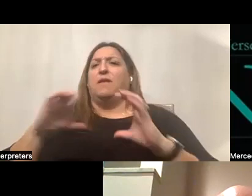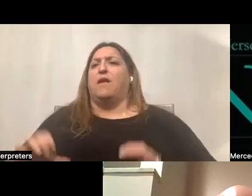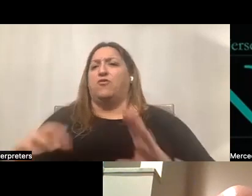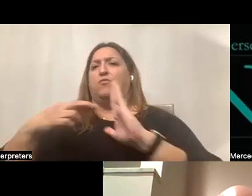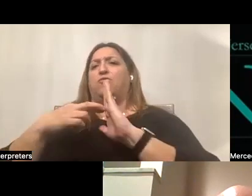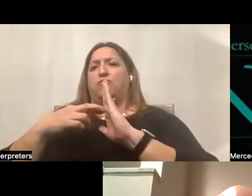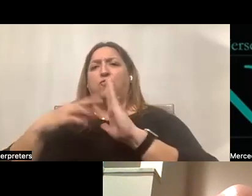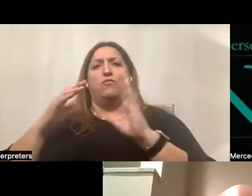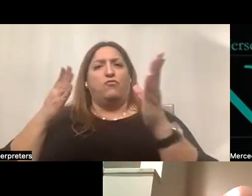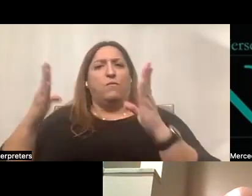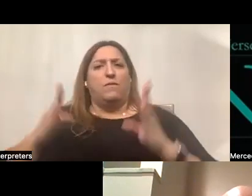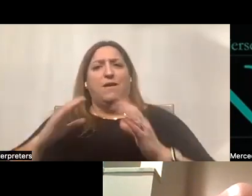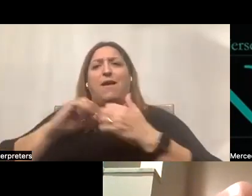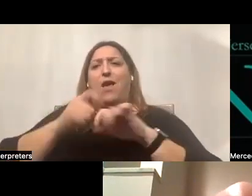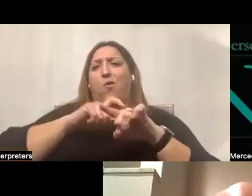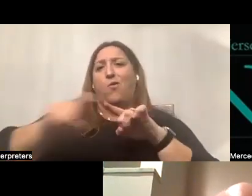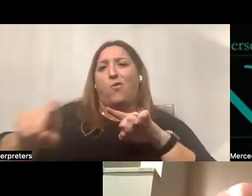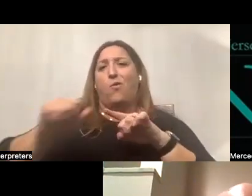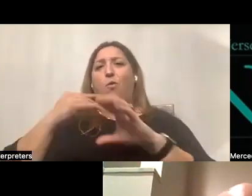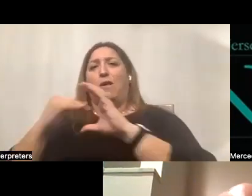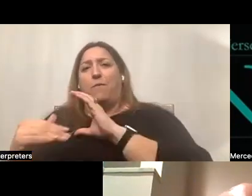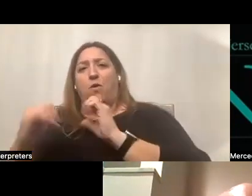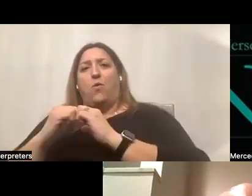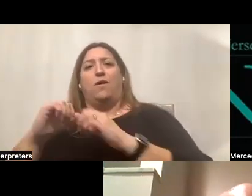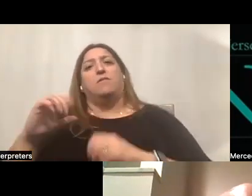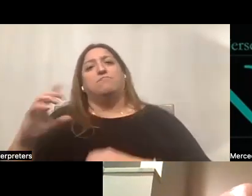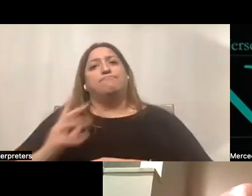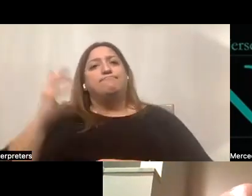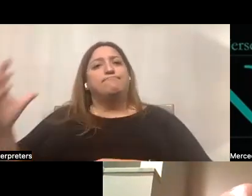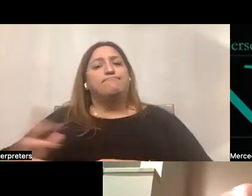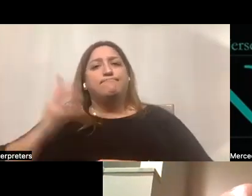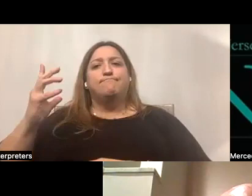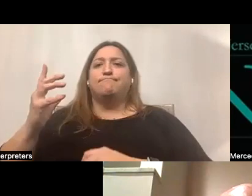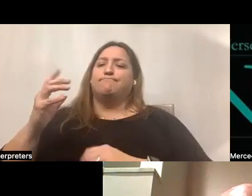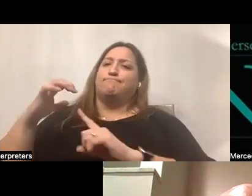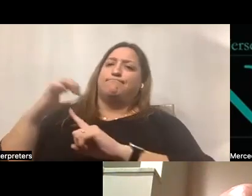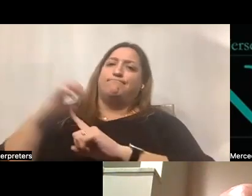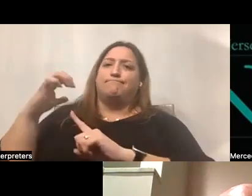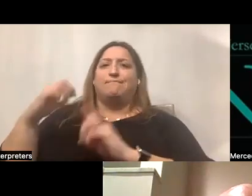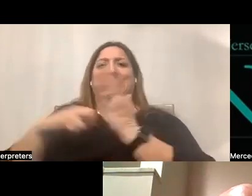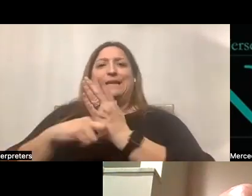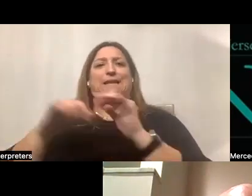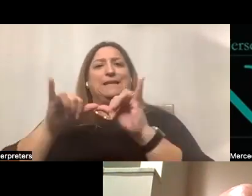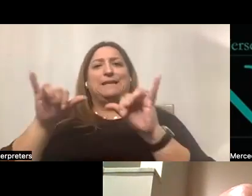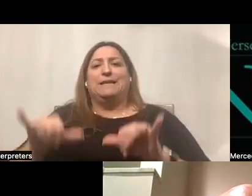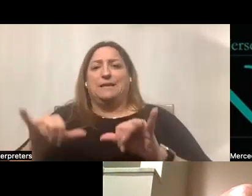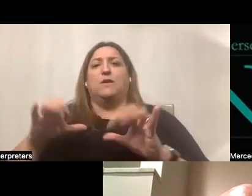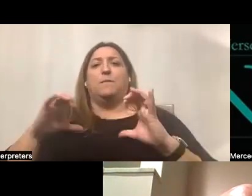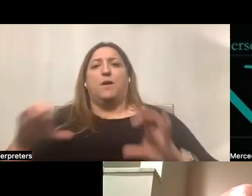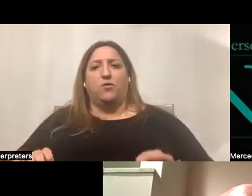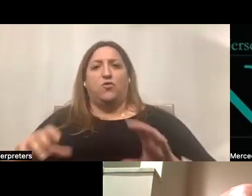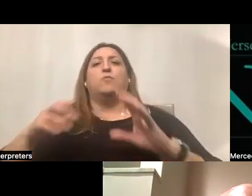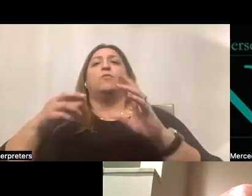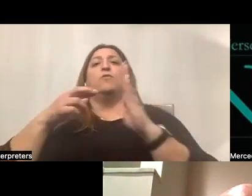via phone or email. With our state-of-the-art Zendesk ticketing system, customer service representatives can accurately